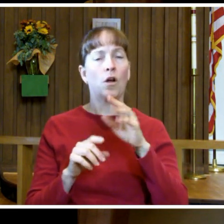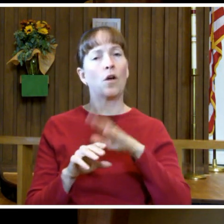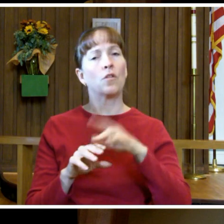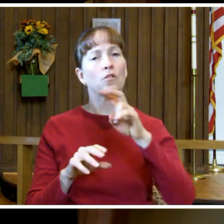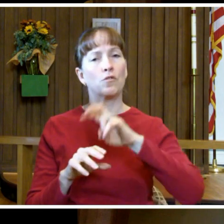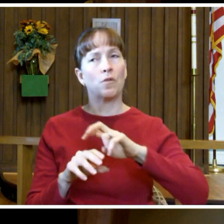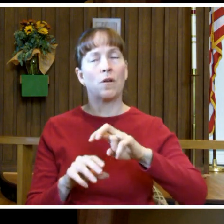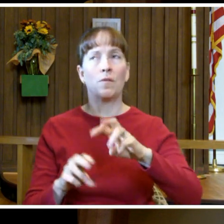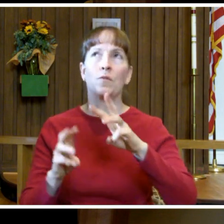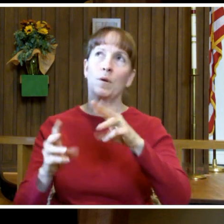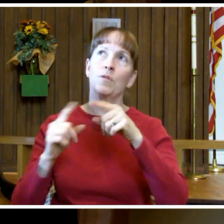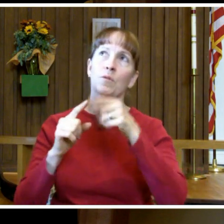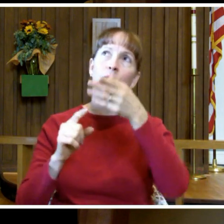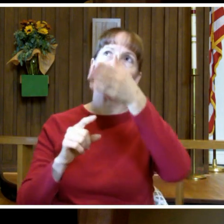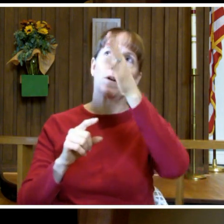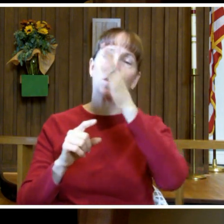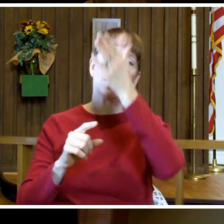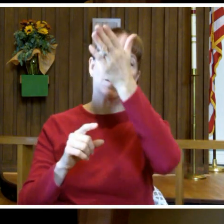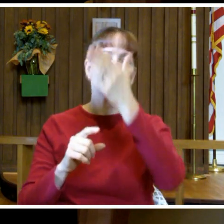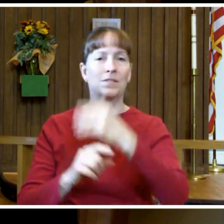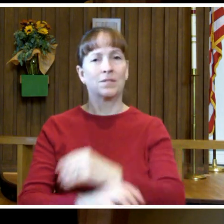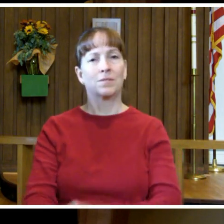on our way to Zion.